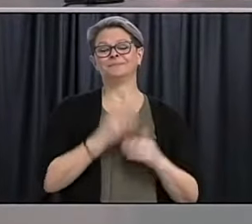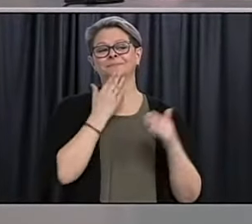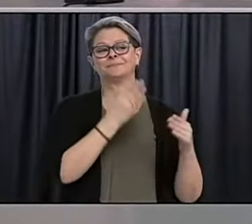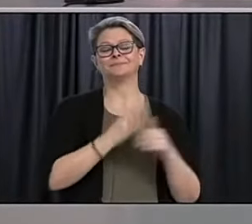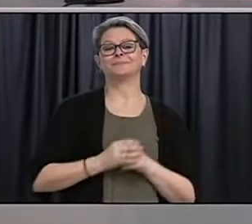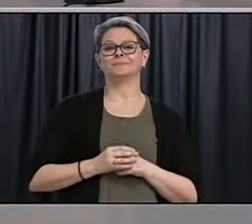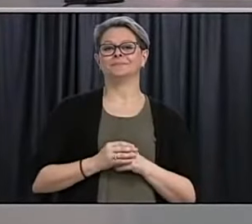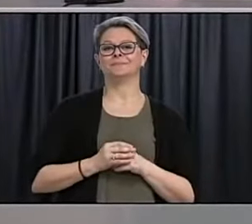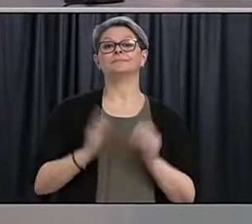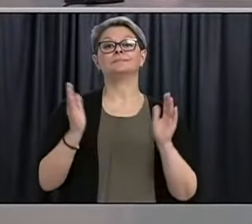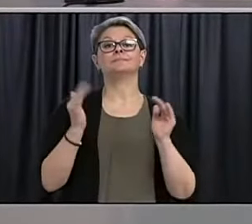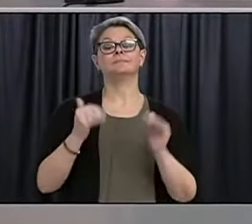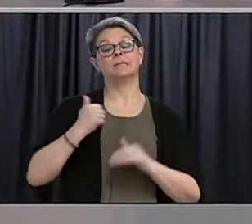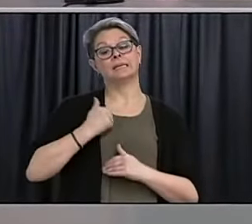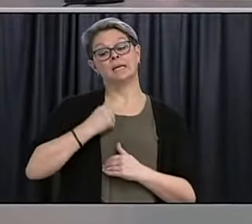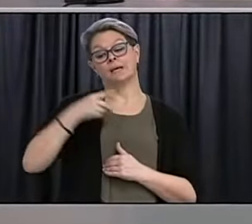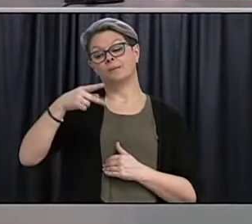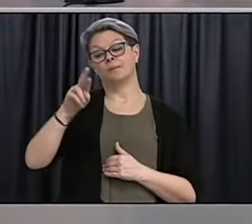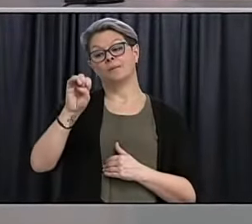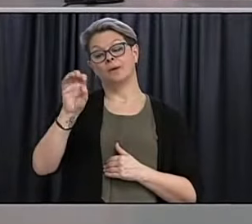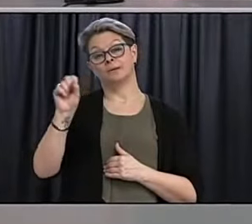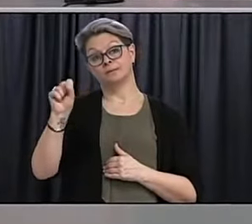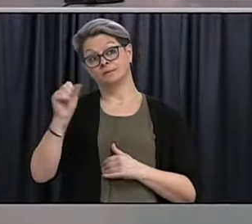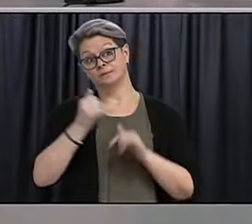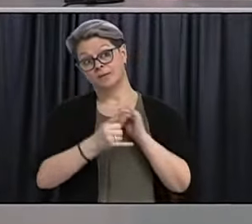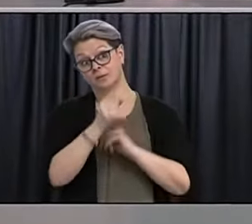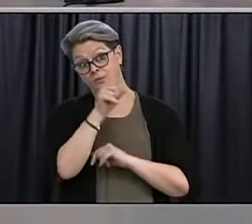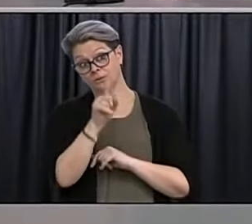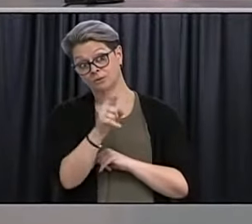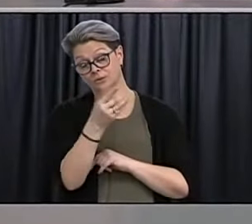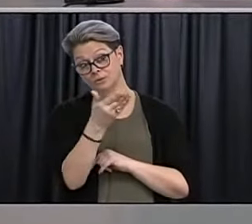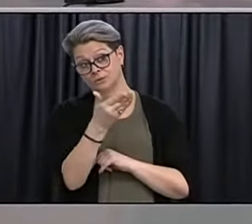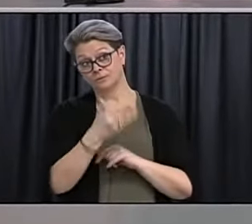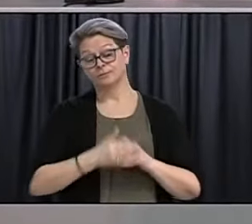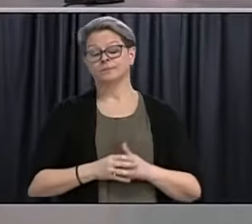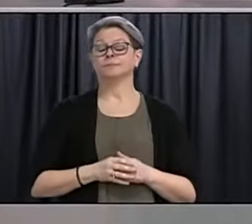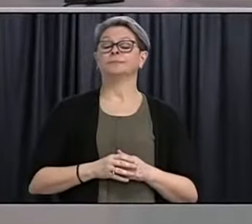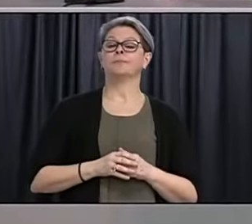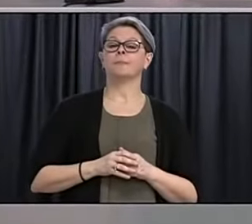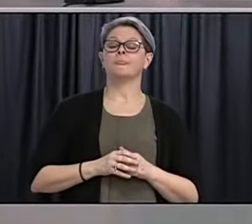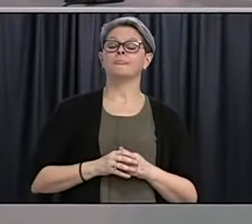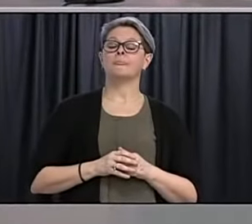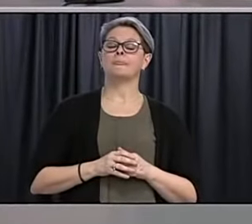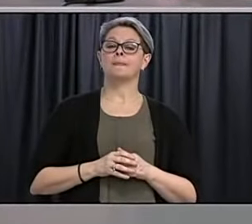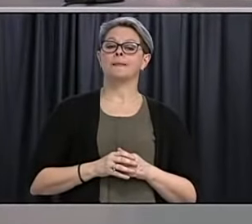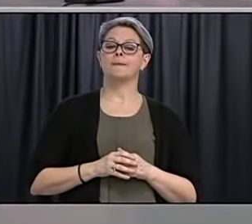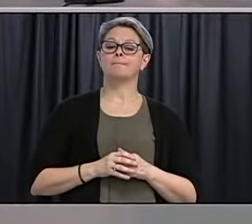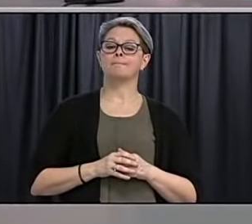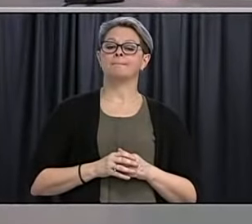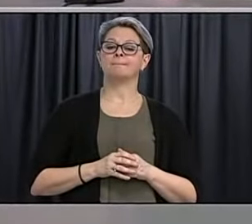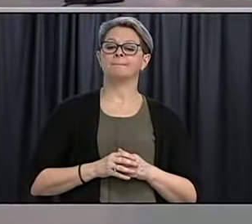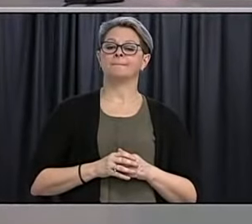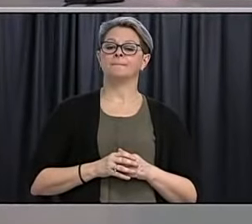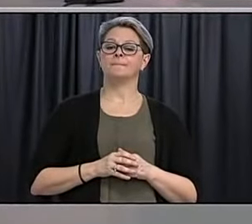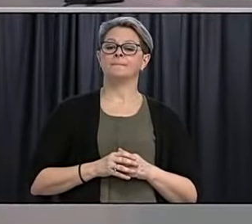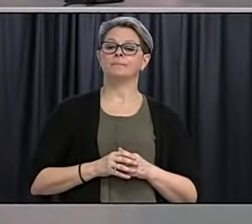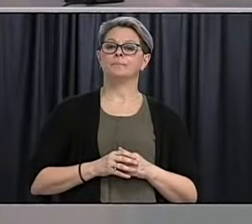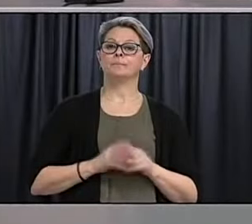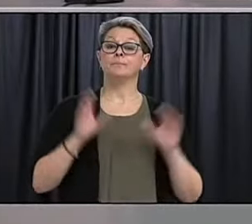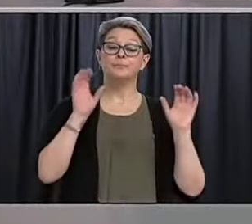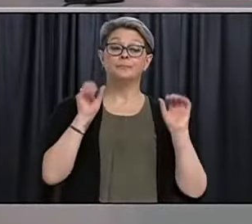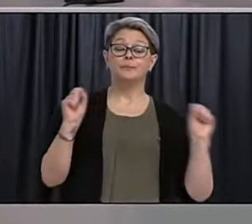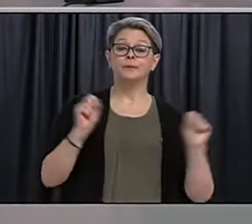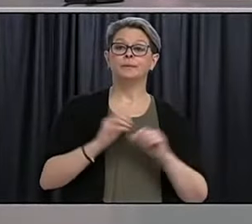Michael Tutton with the Canadian Press. Do you have a final question? Premier, or Mr. Furey, uh,